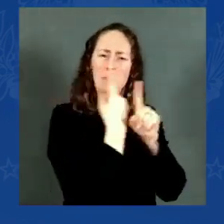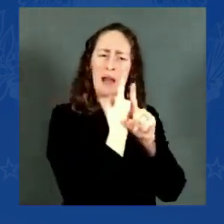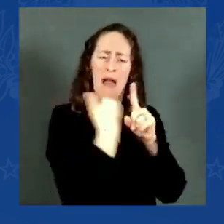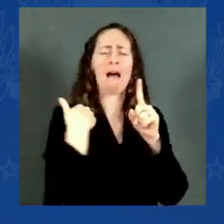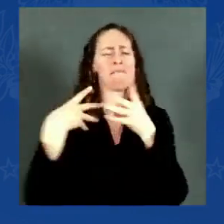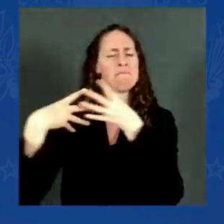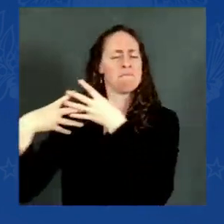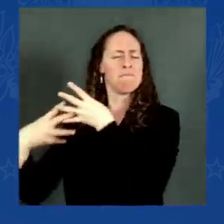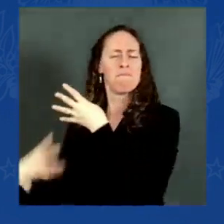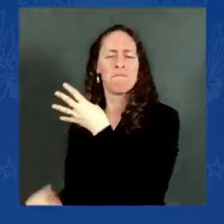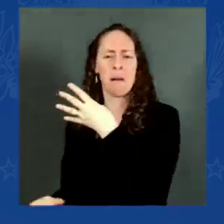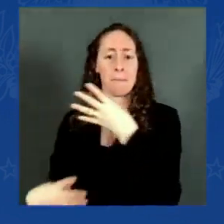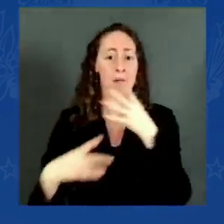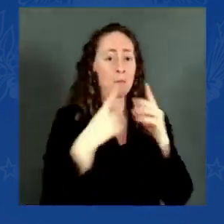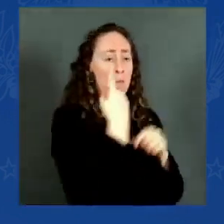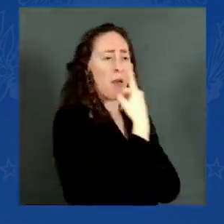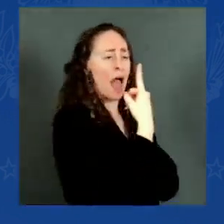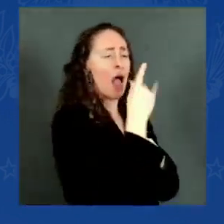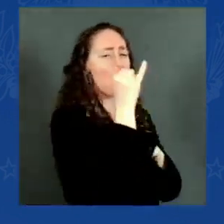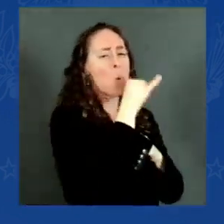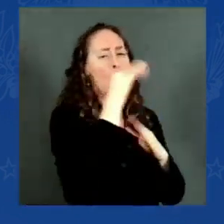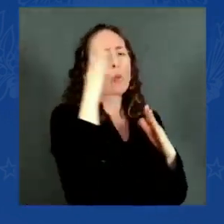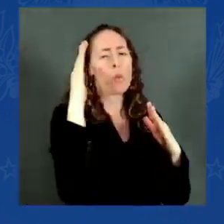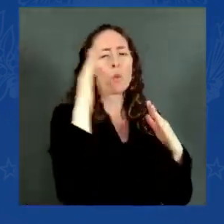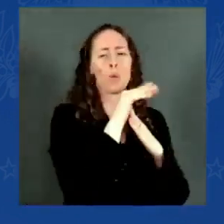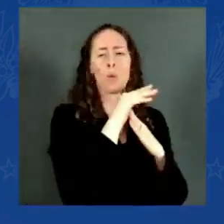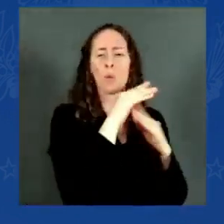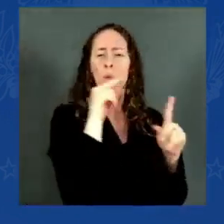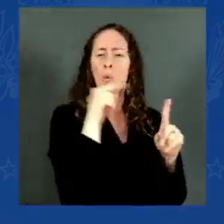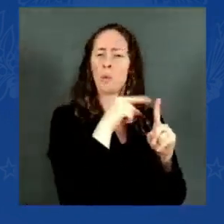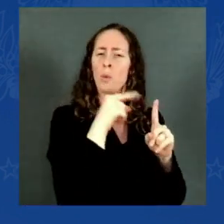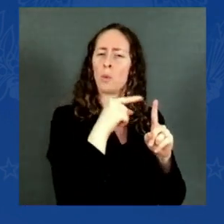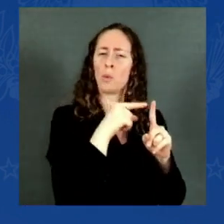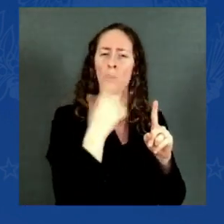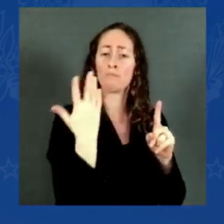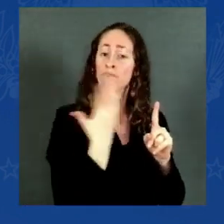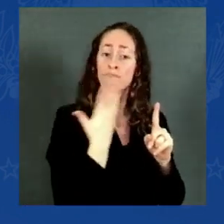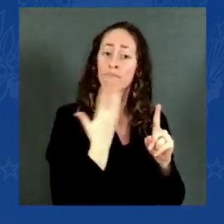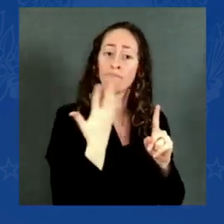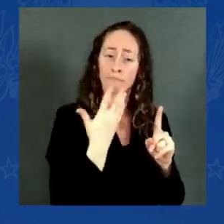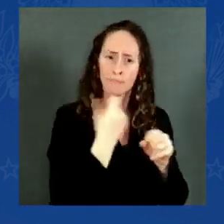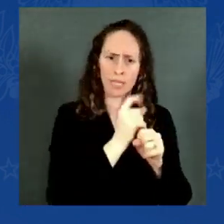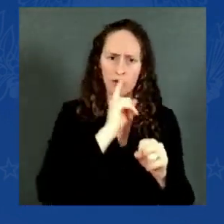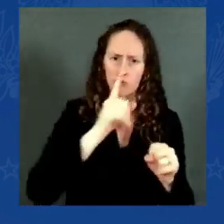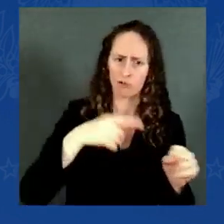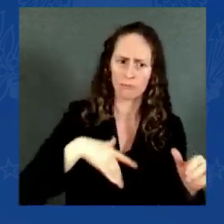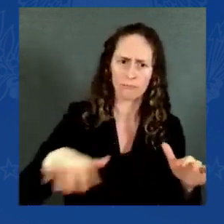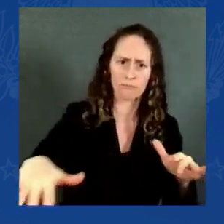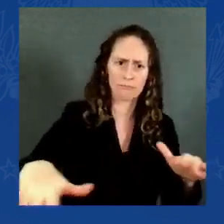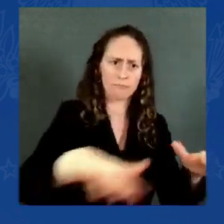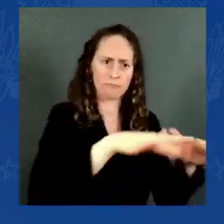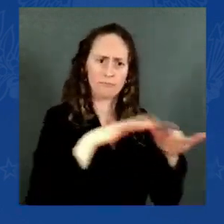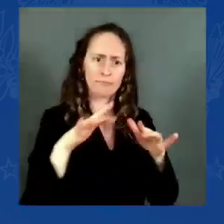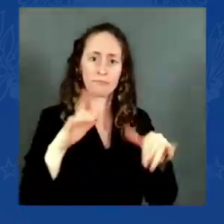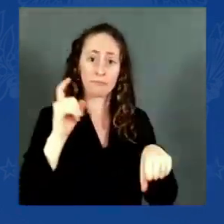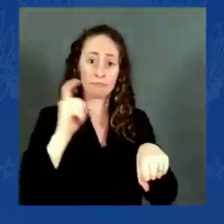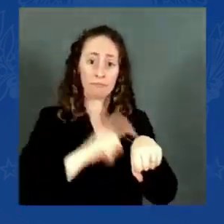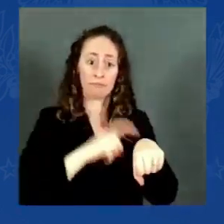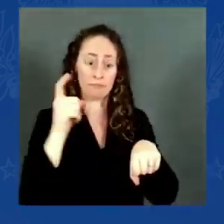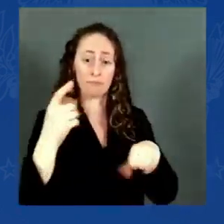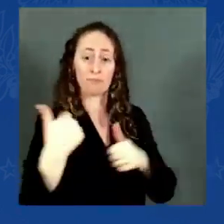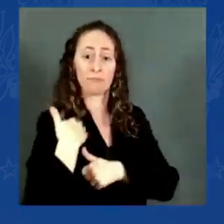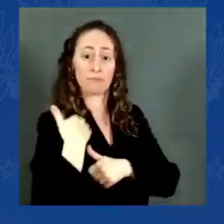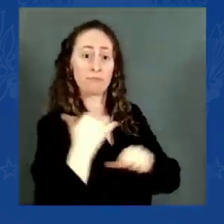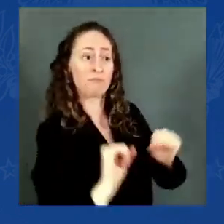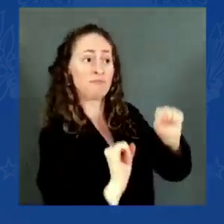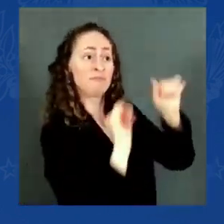properly prepare those and equip those who we send into harm's way and care for them and their families while they're